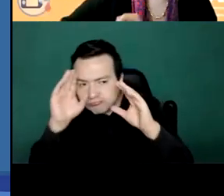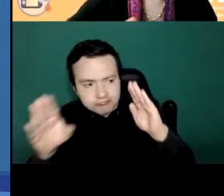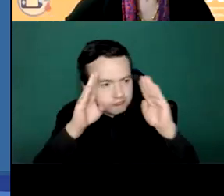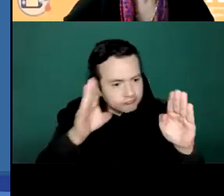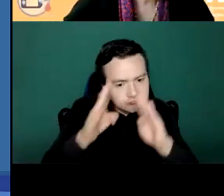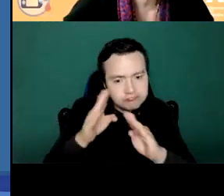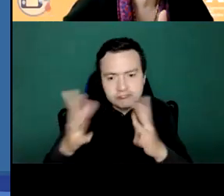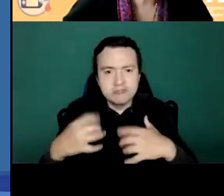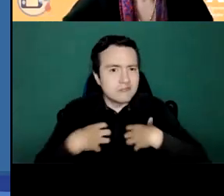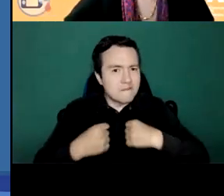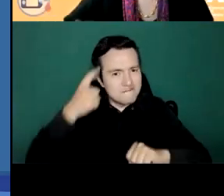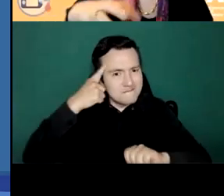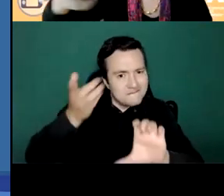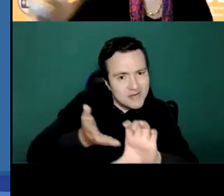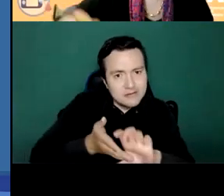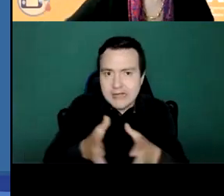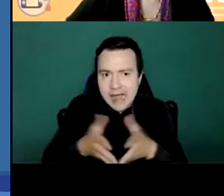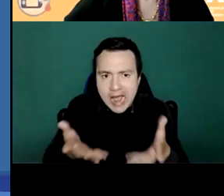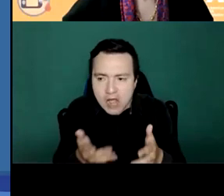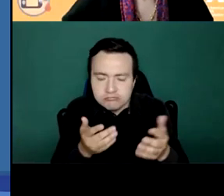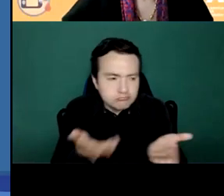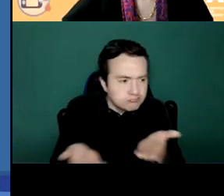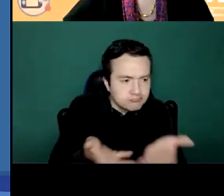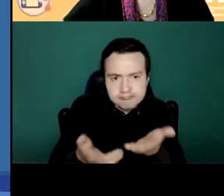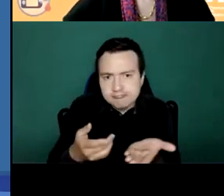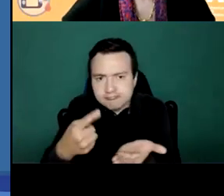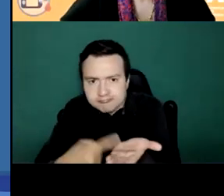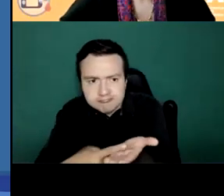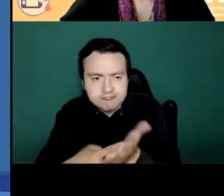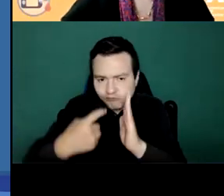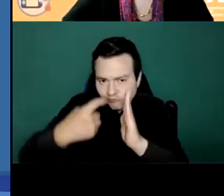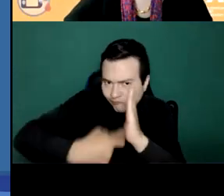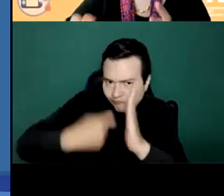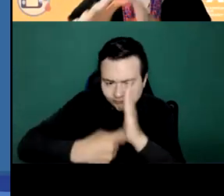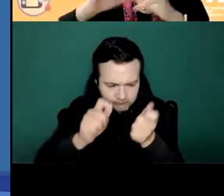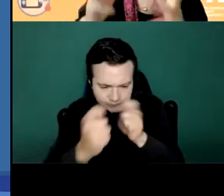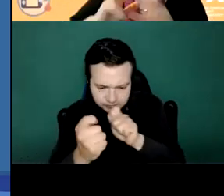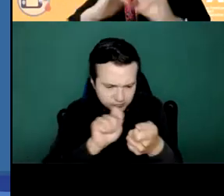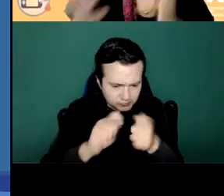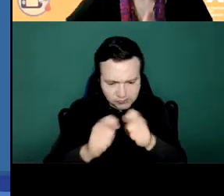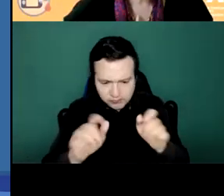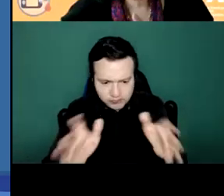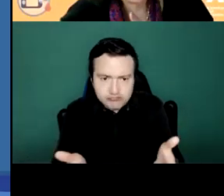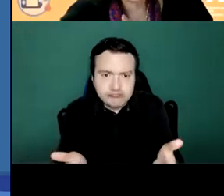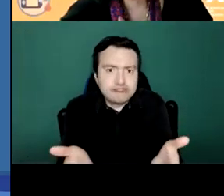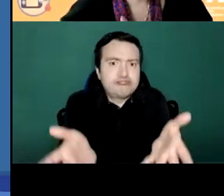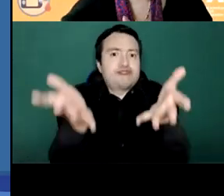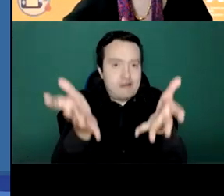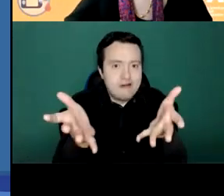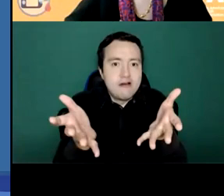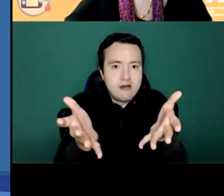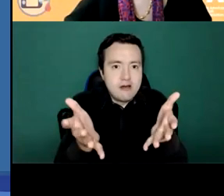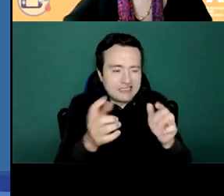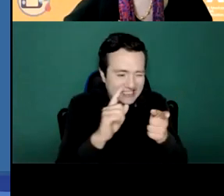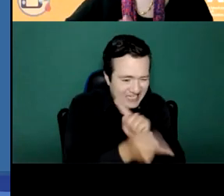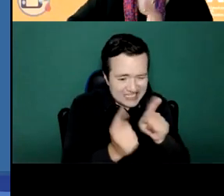in mental health to promote sustainable reforms regarding mental health. Also,